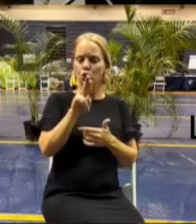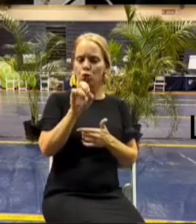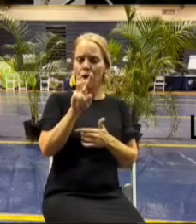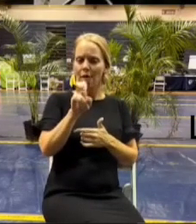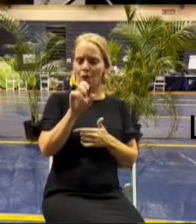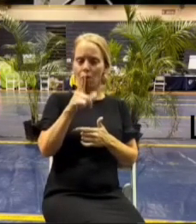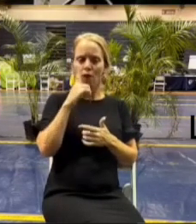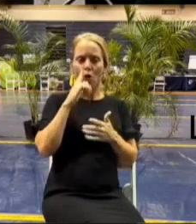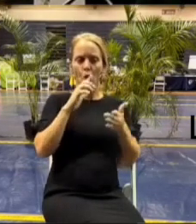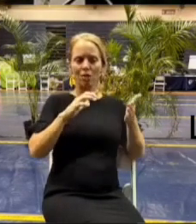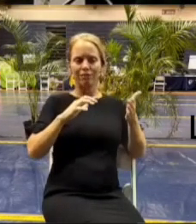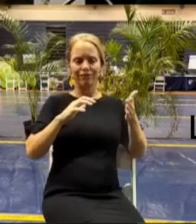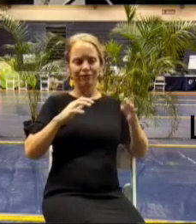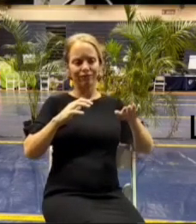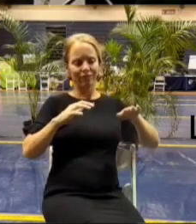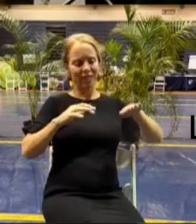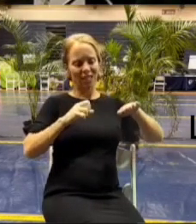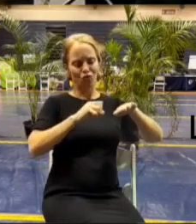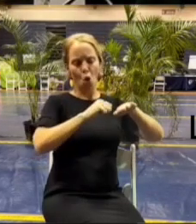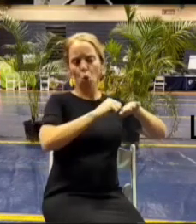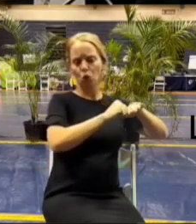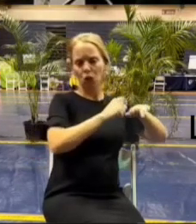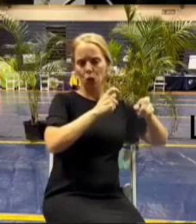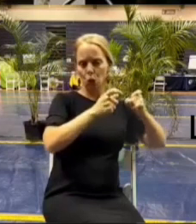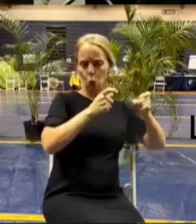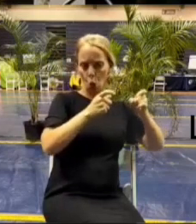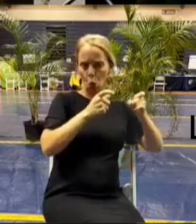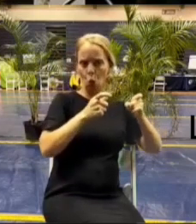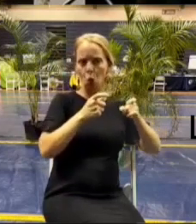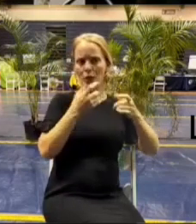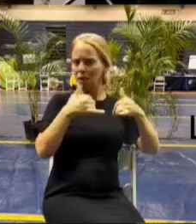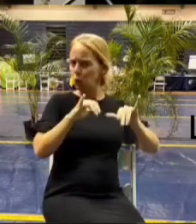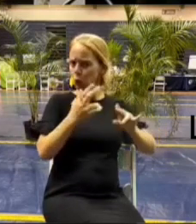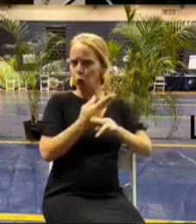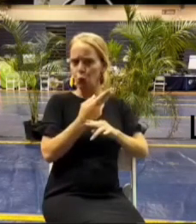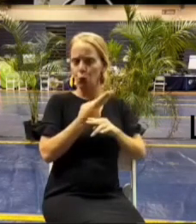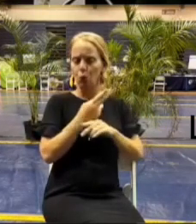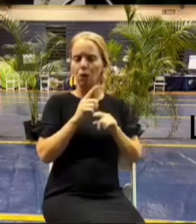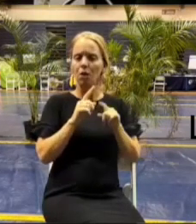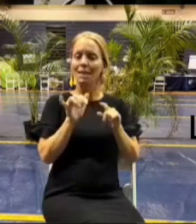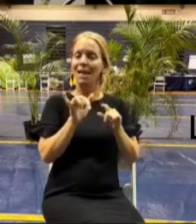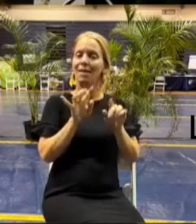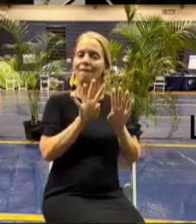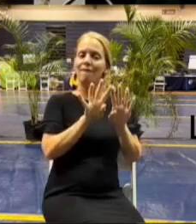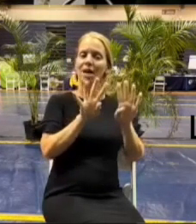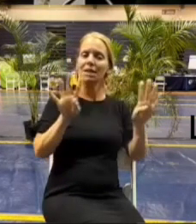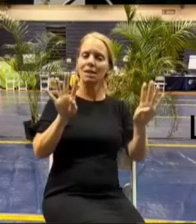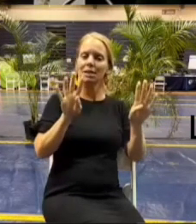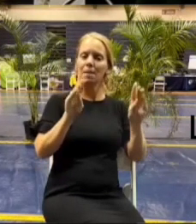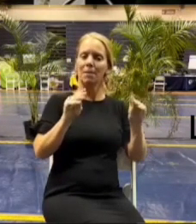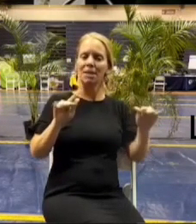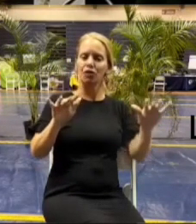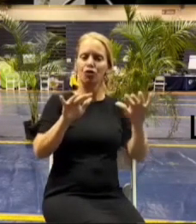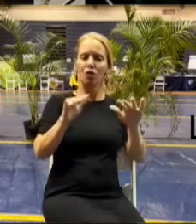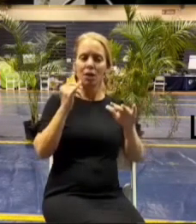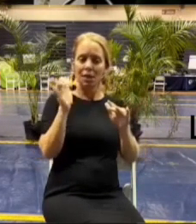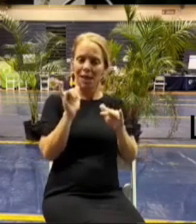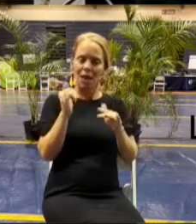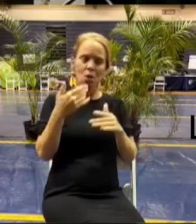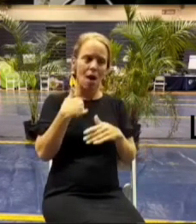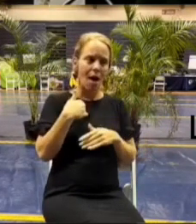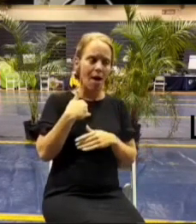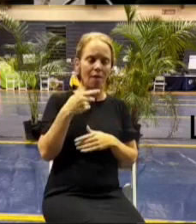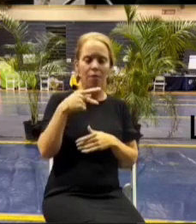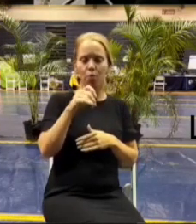um and like the fence material so if you have a pool in your backyard